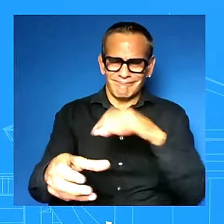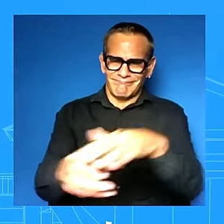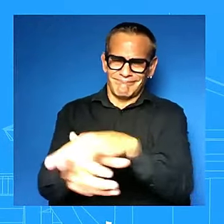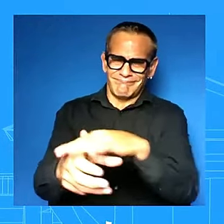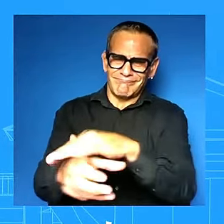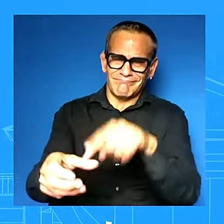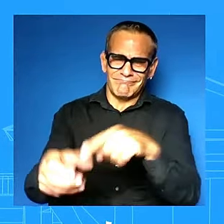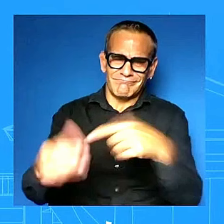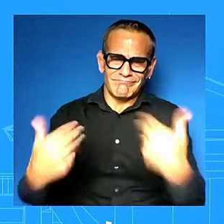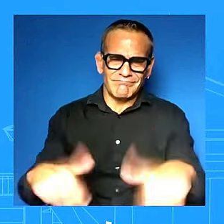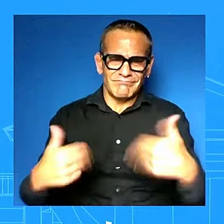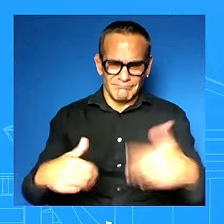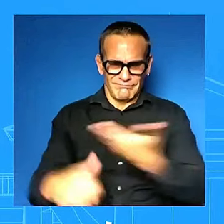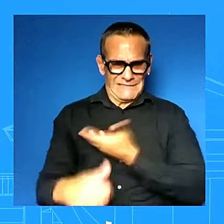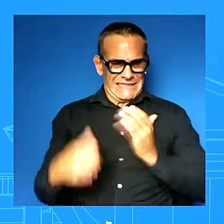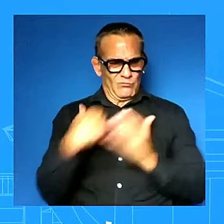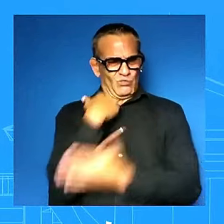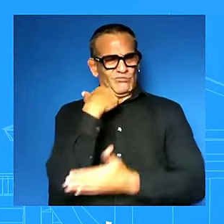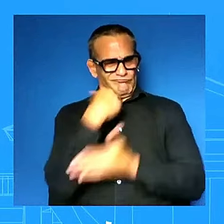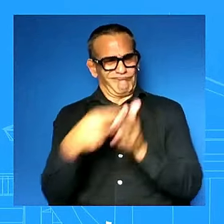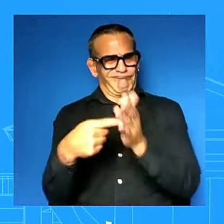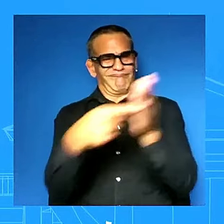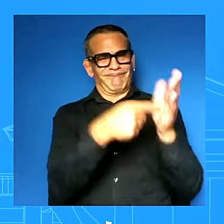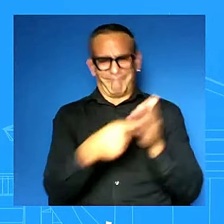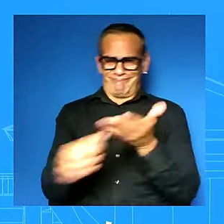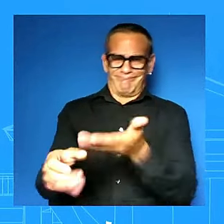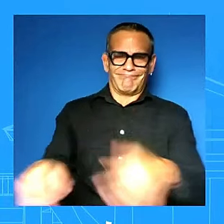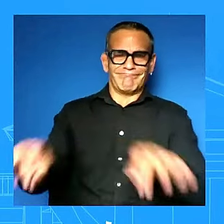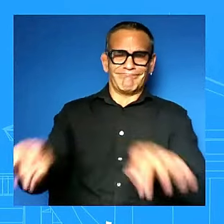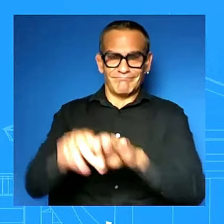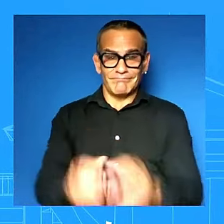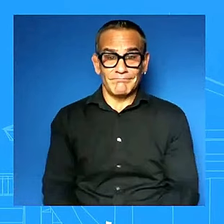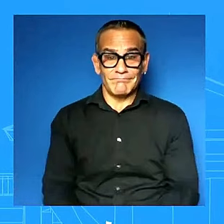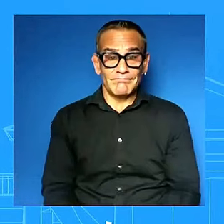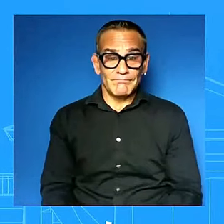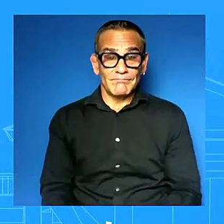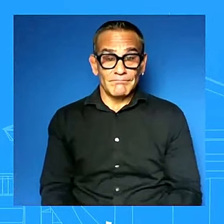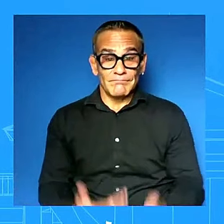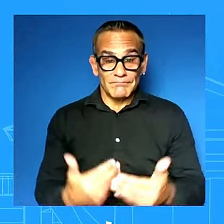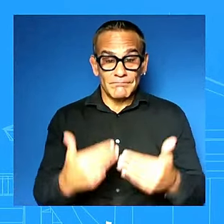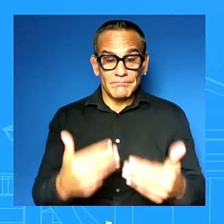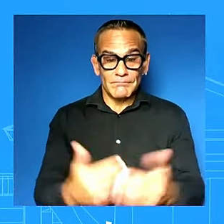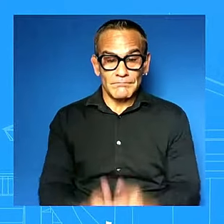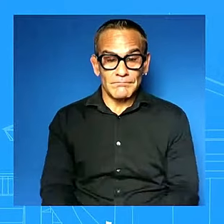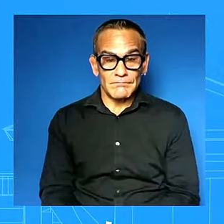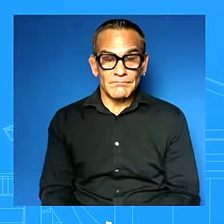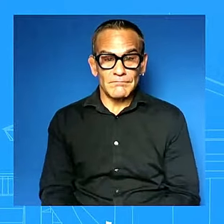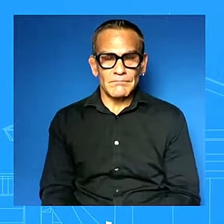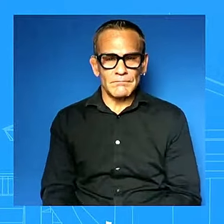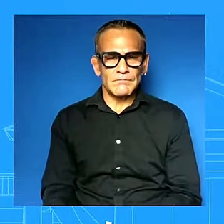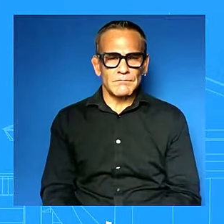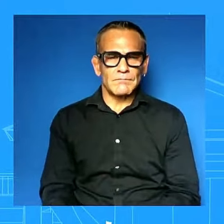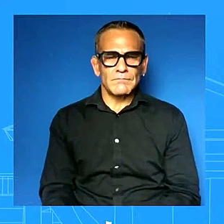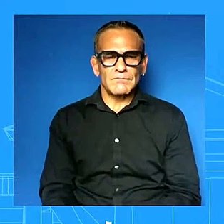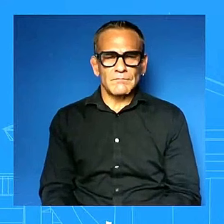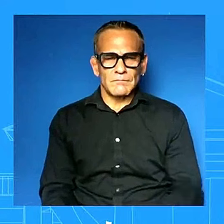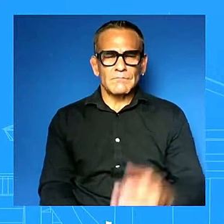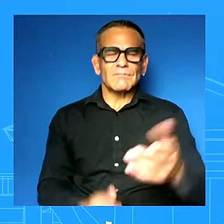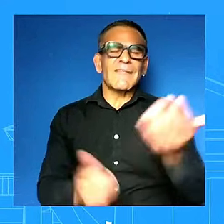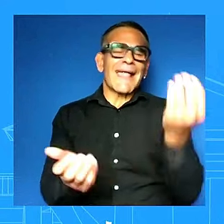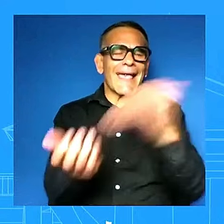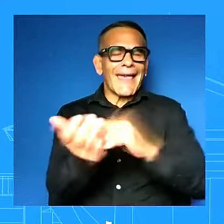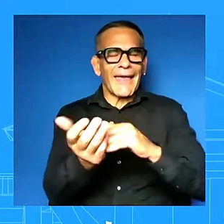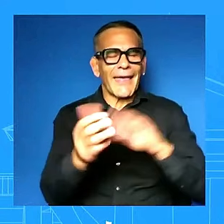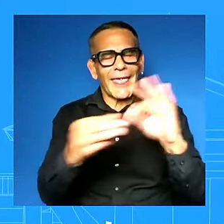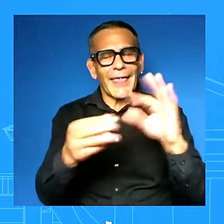okay jackie thanks great one more on the trump pad what did the president do with it i keep it like